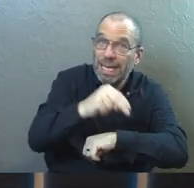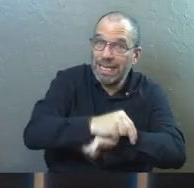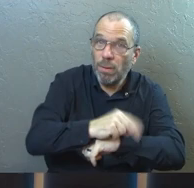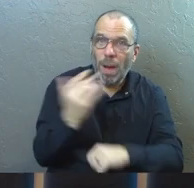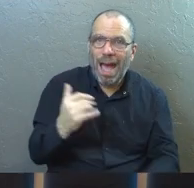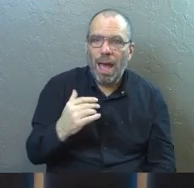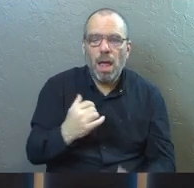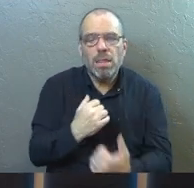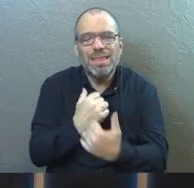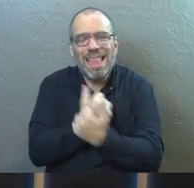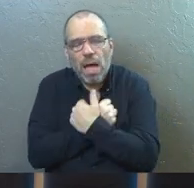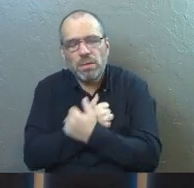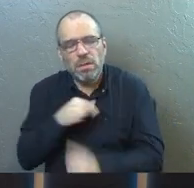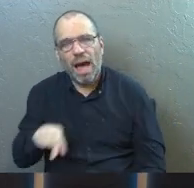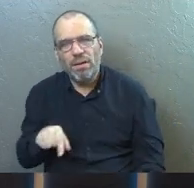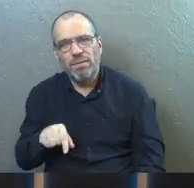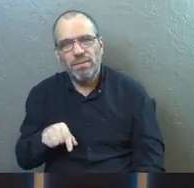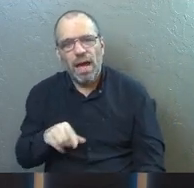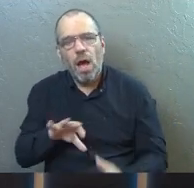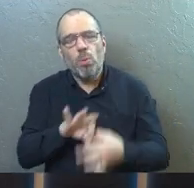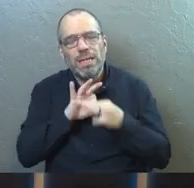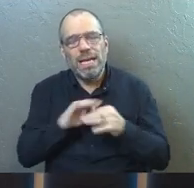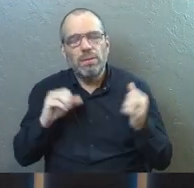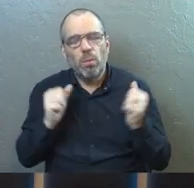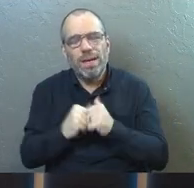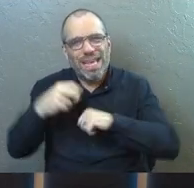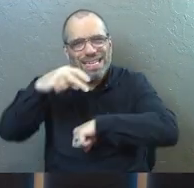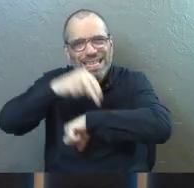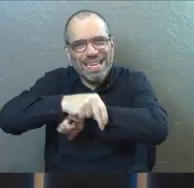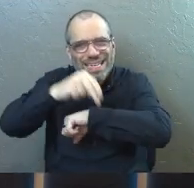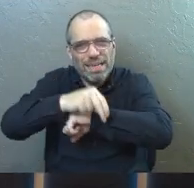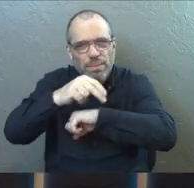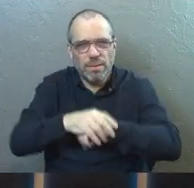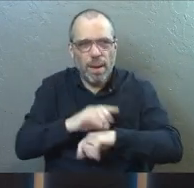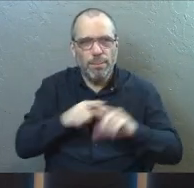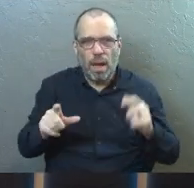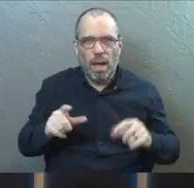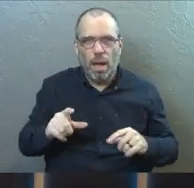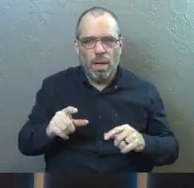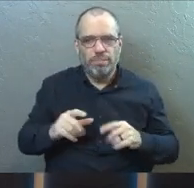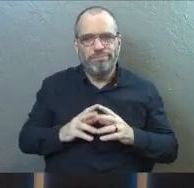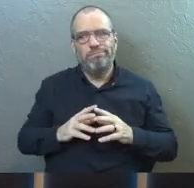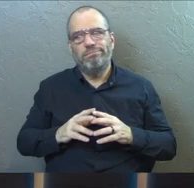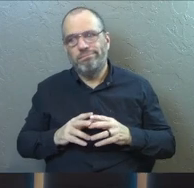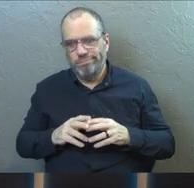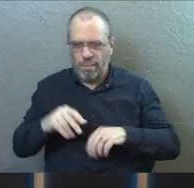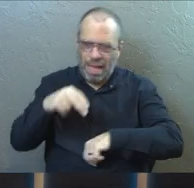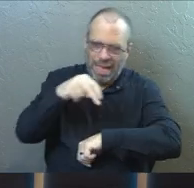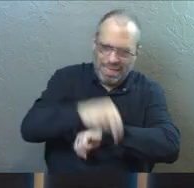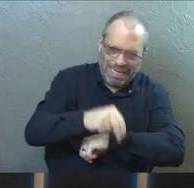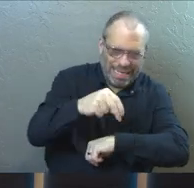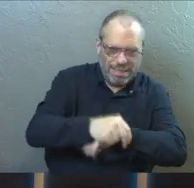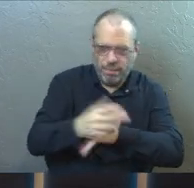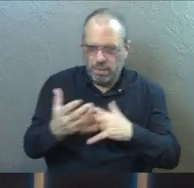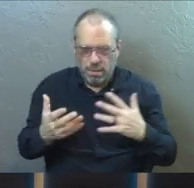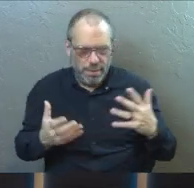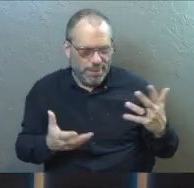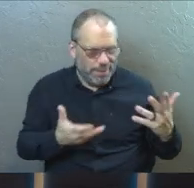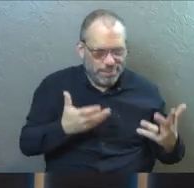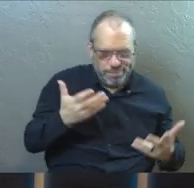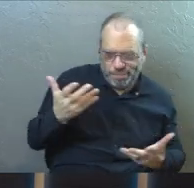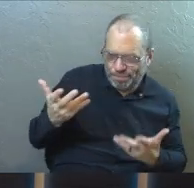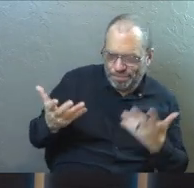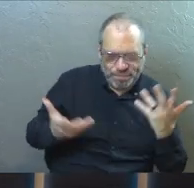Because there's love there now. And there's a relationship there now. But seemingly Nicodemus is going through this